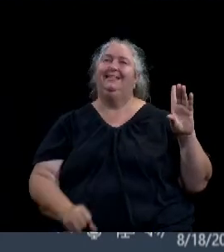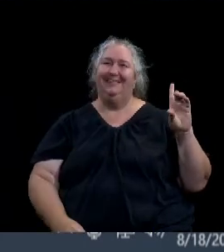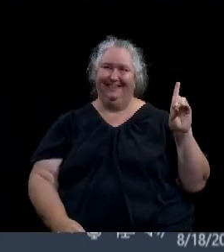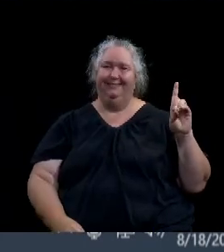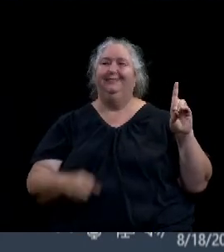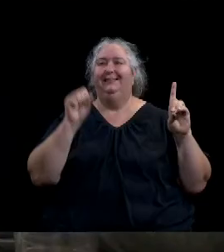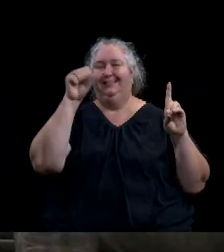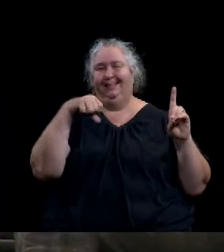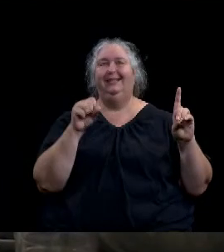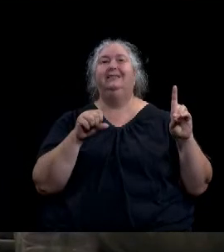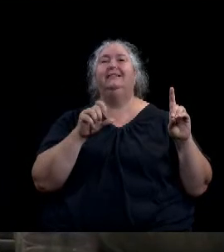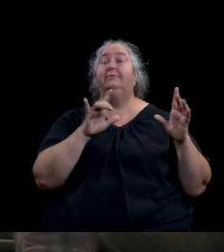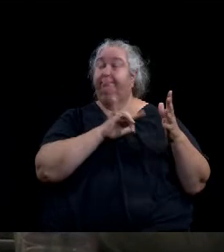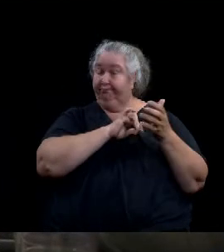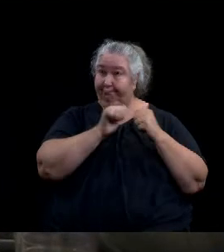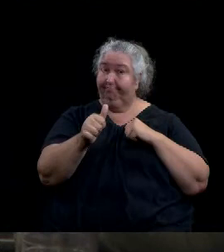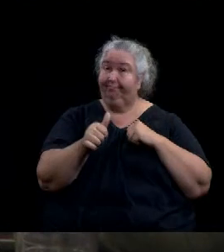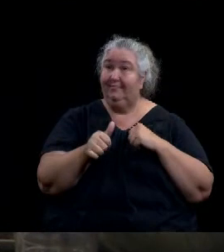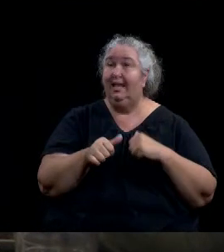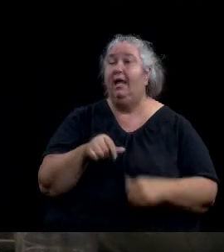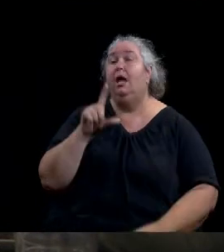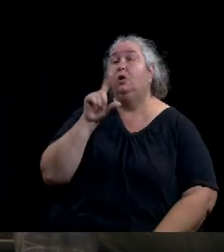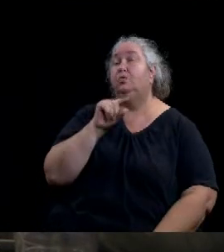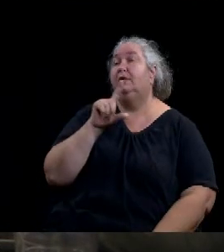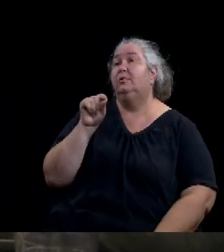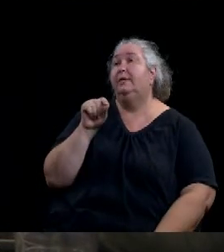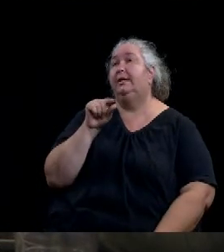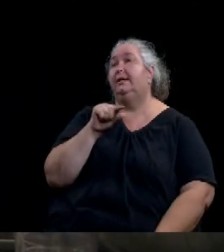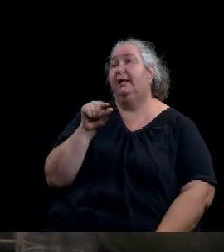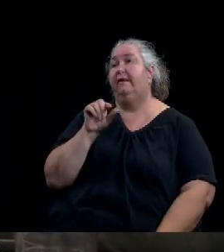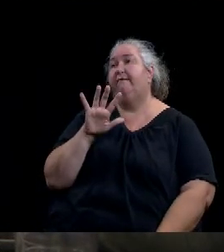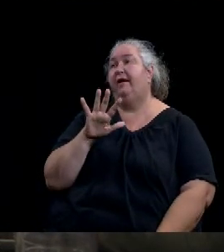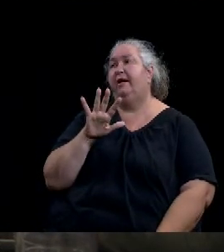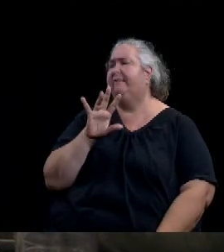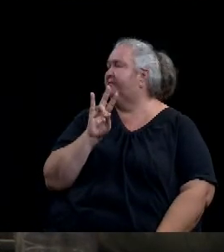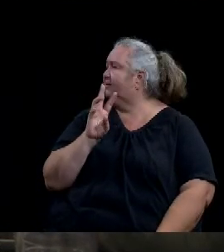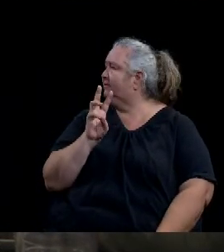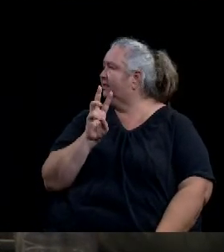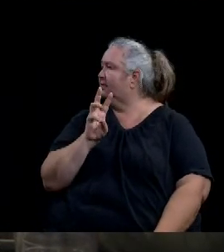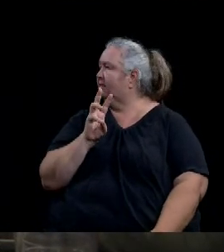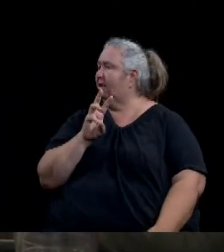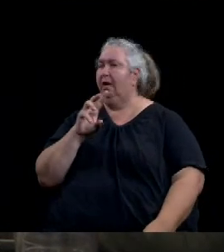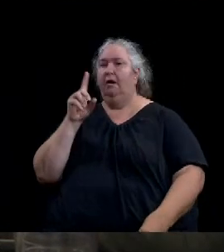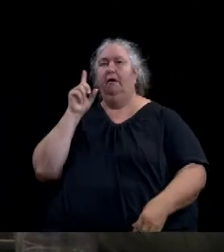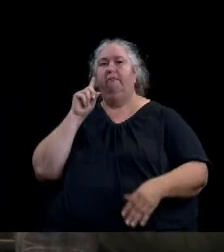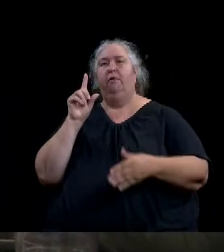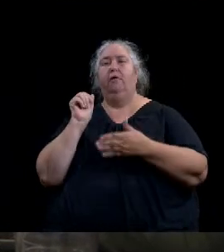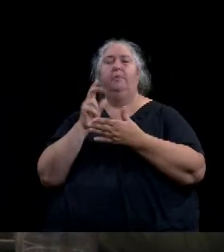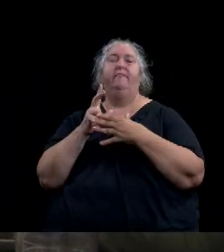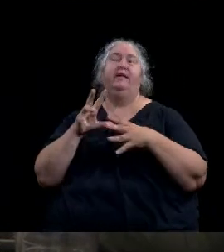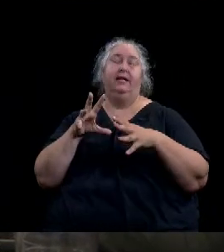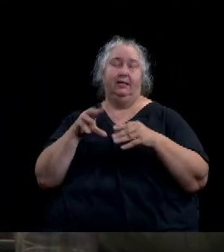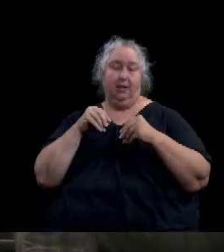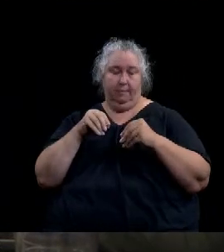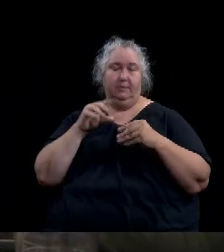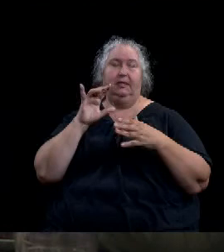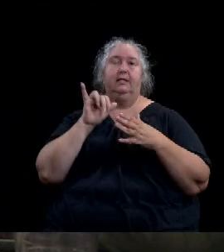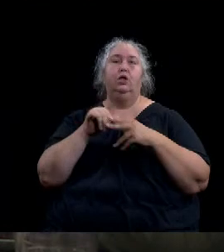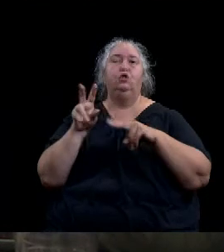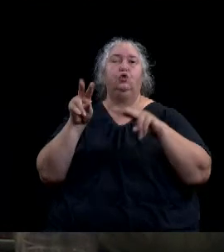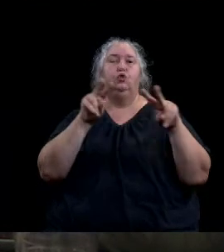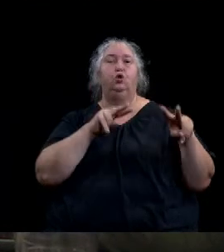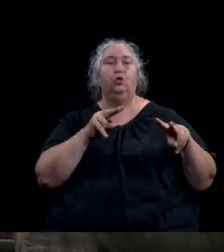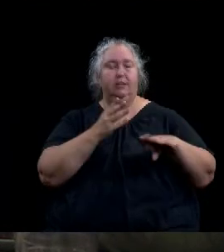-576. In order to approving and adopting the final service plan for the Waco Tourism Public Improvement District, TPID, for fiscal year